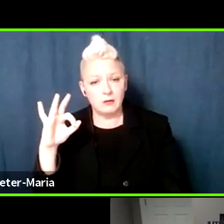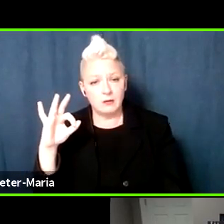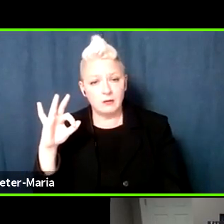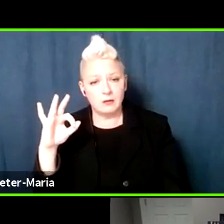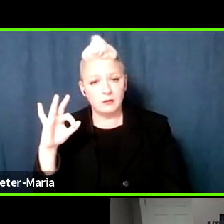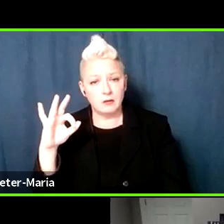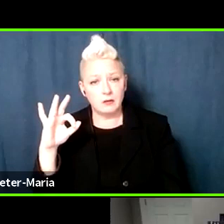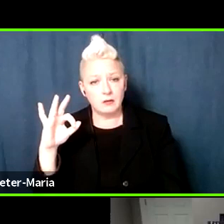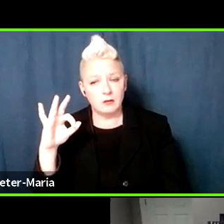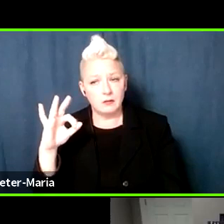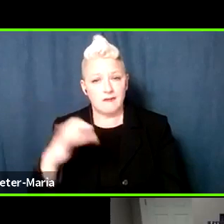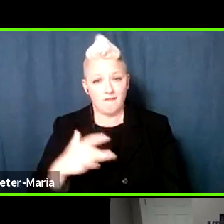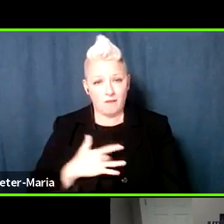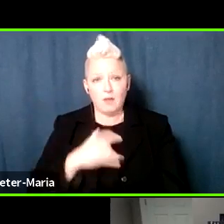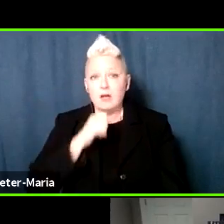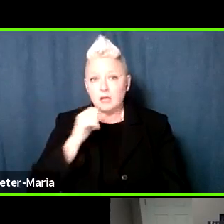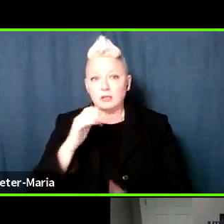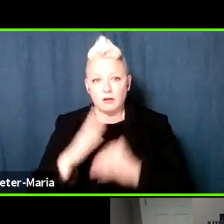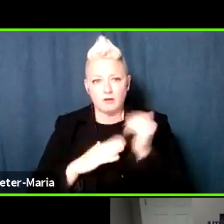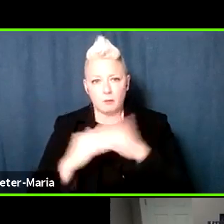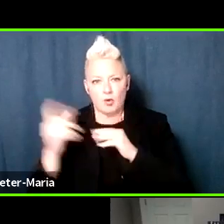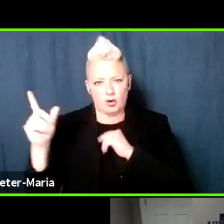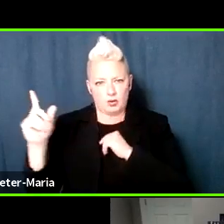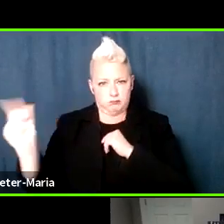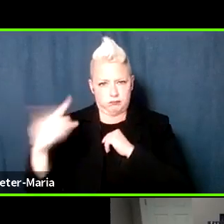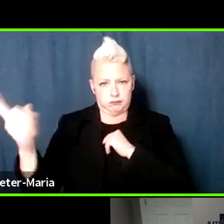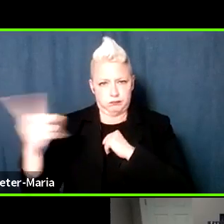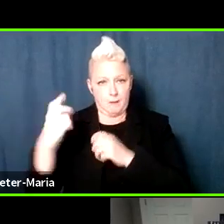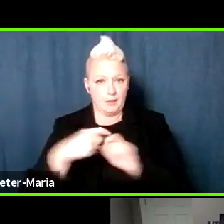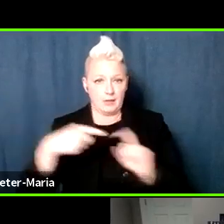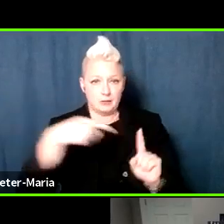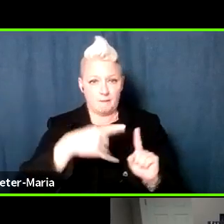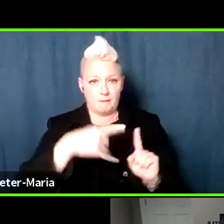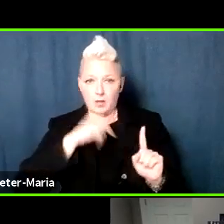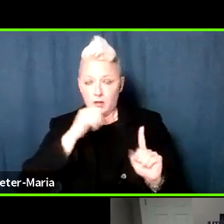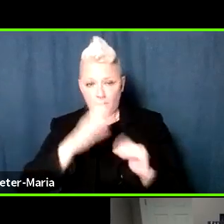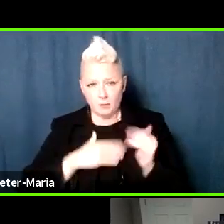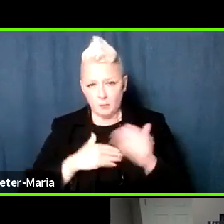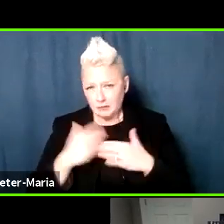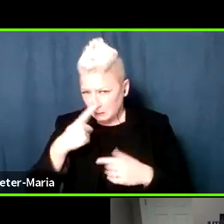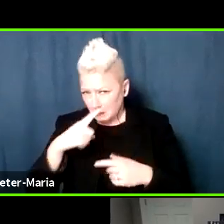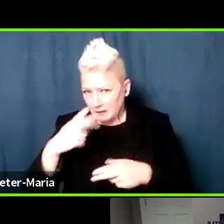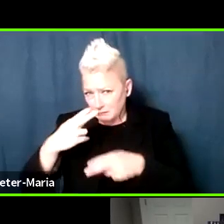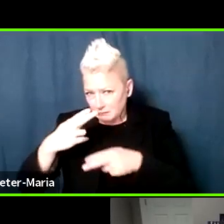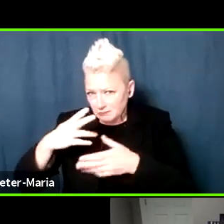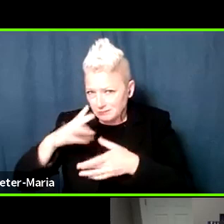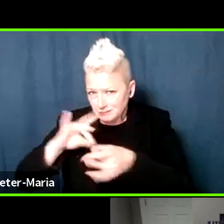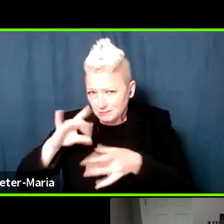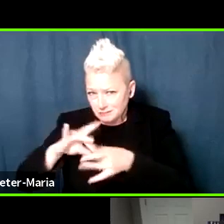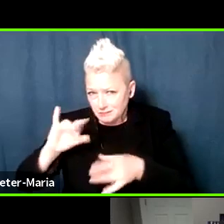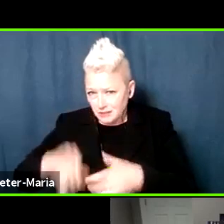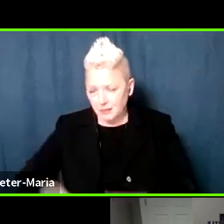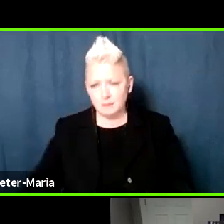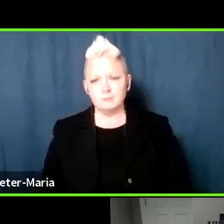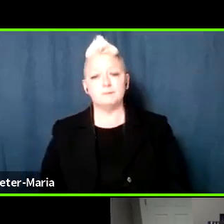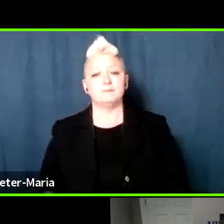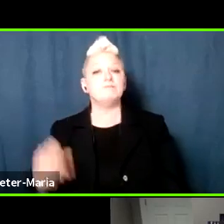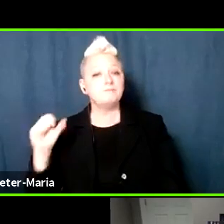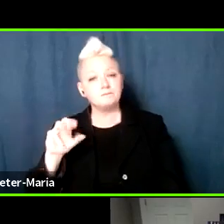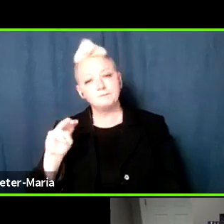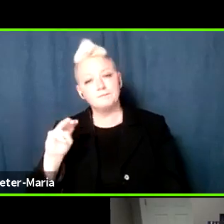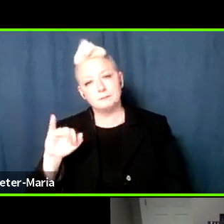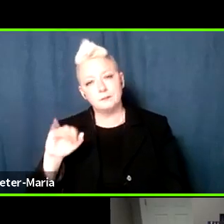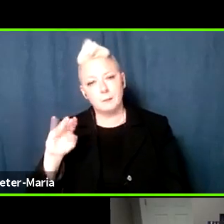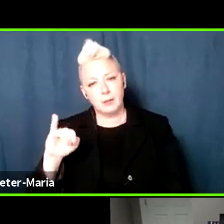uncomfortable or made to feel uncomfortable. So can you speak to that? Yeah, I think, I think that's right. And, and